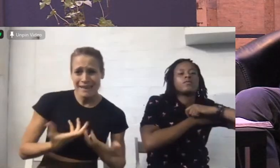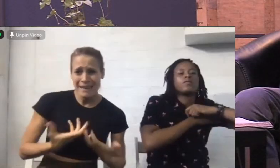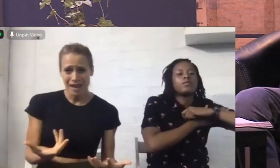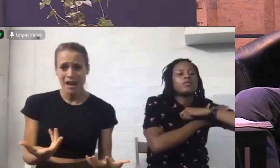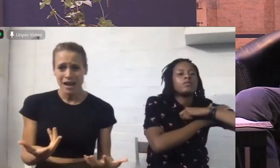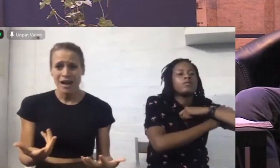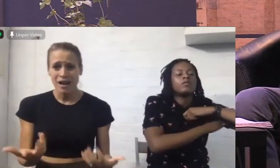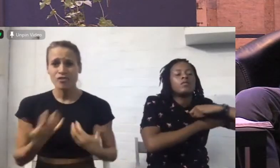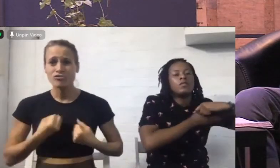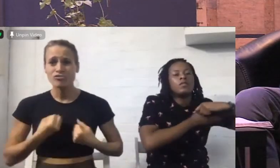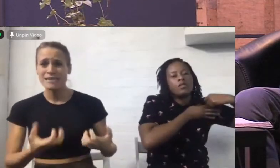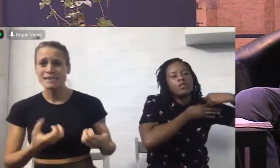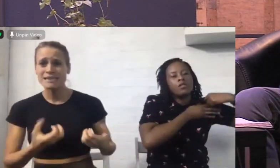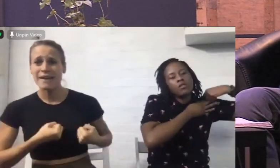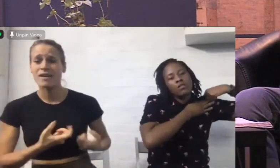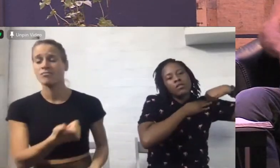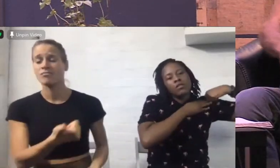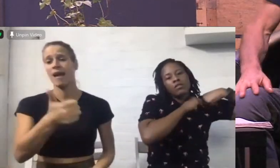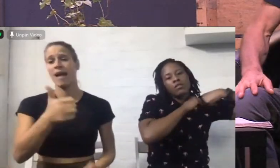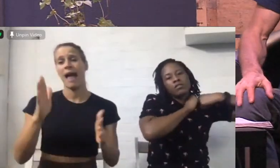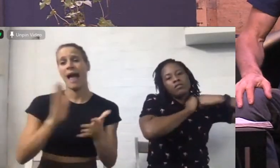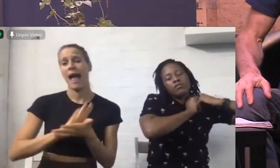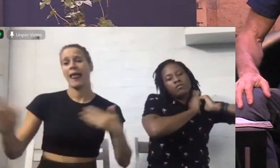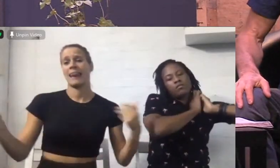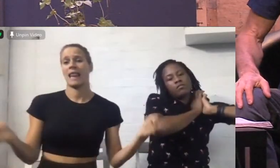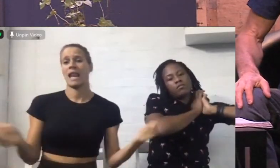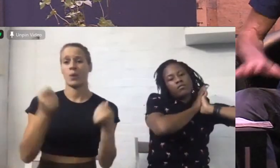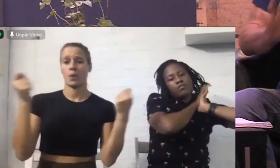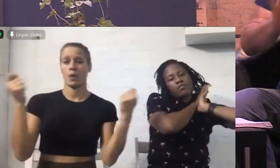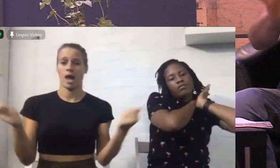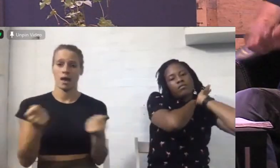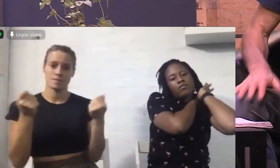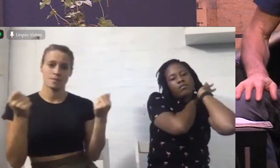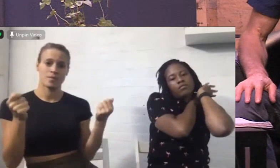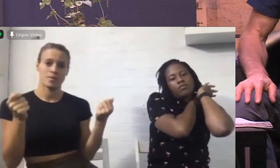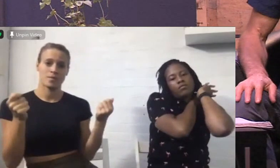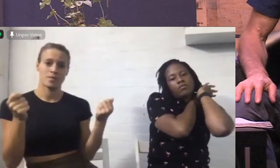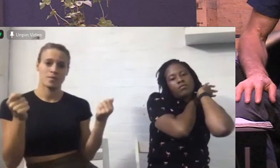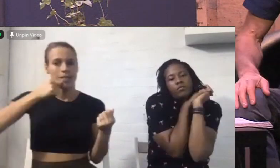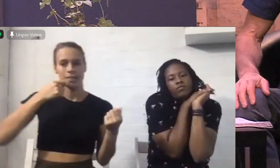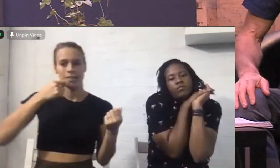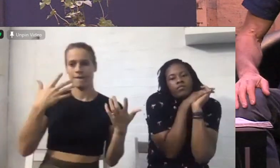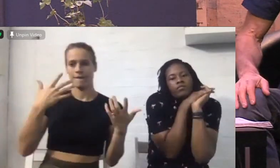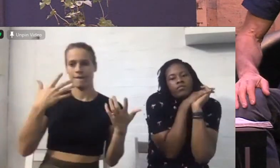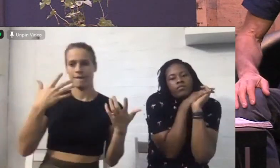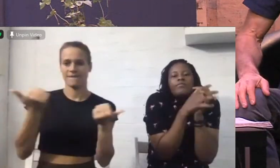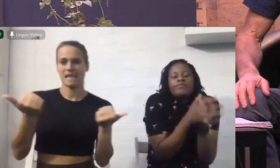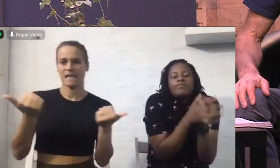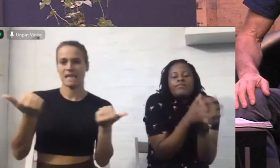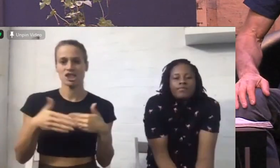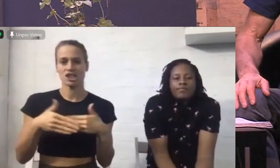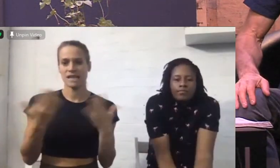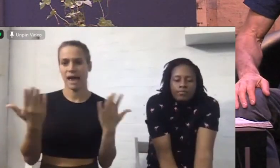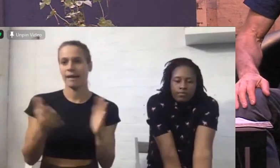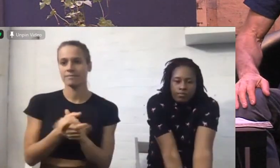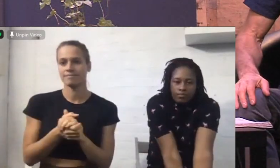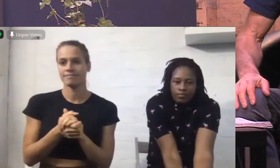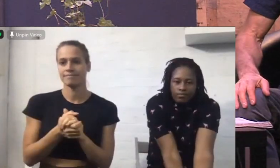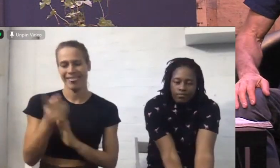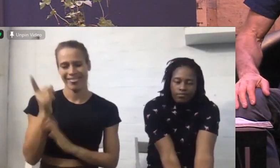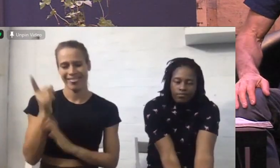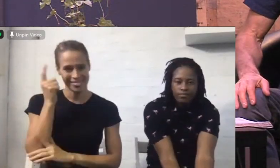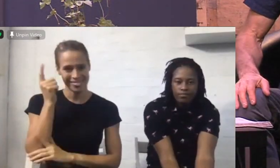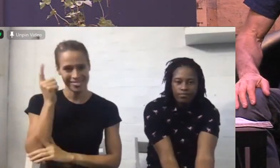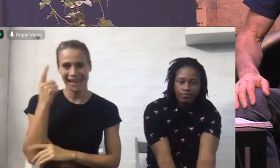hallelujah I'm going to round this up I'm going to finish there I think we've we've gone far